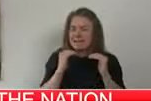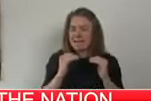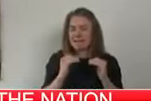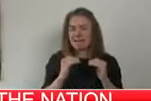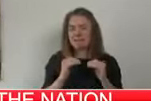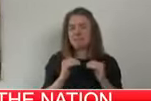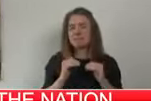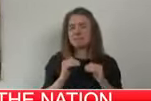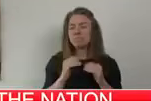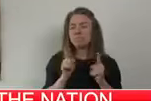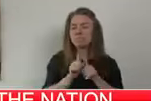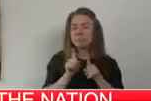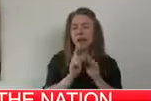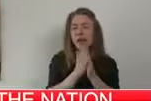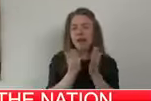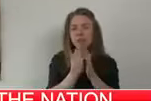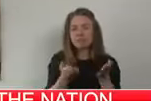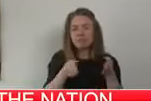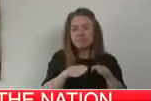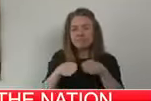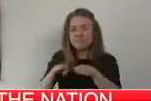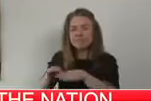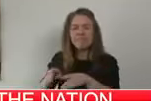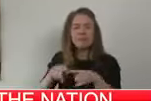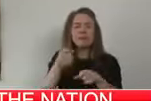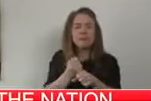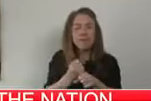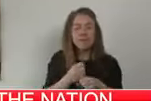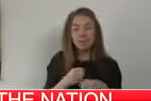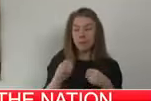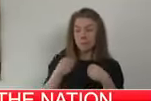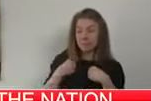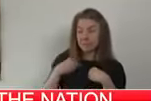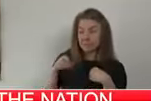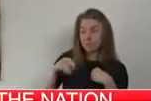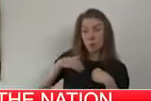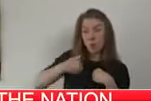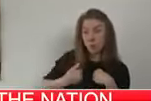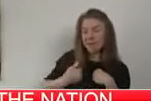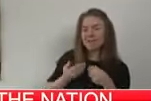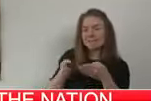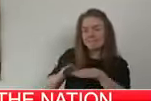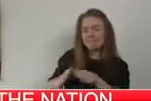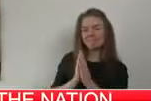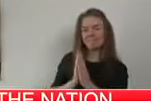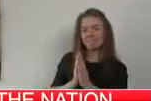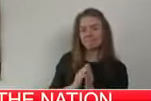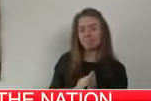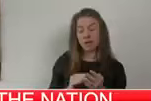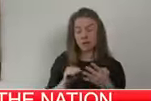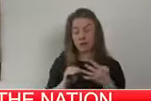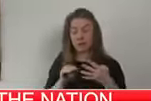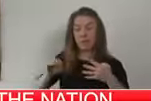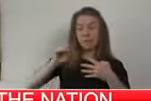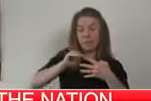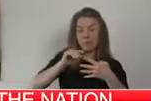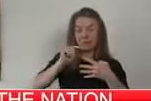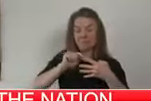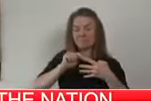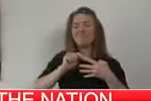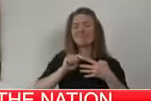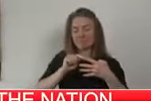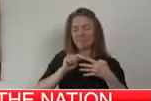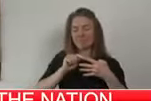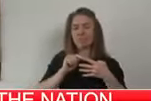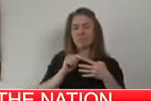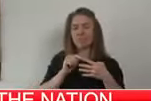We close public venues and ask non-essential businesses to close. And alert level four. This is where